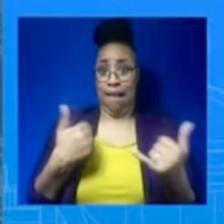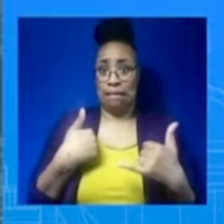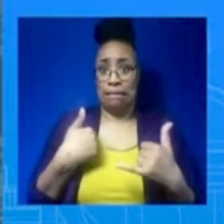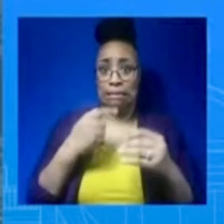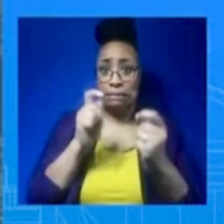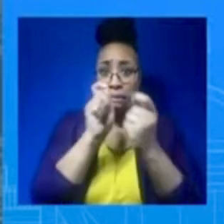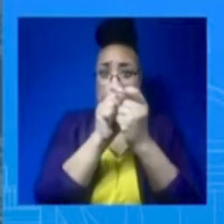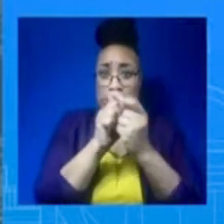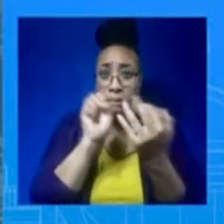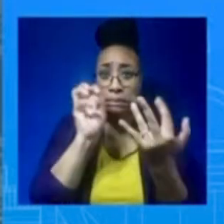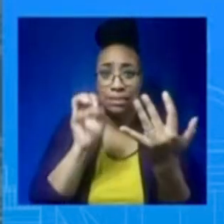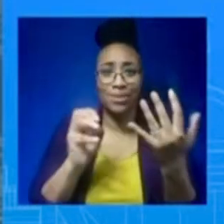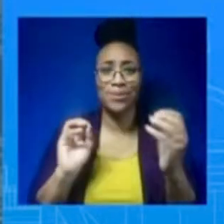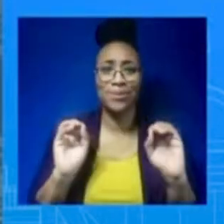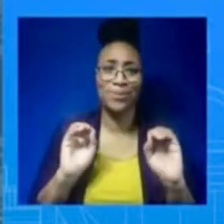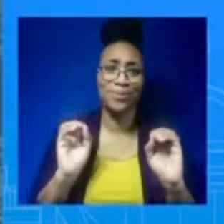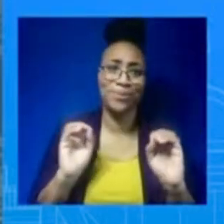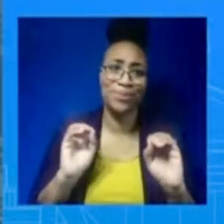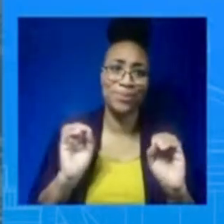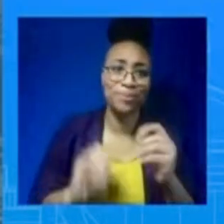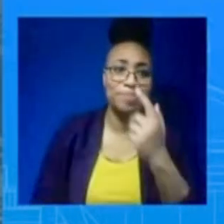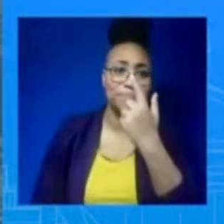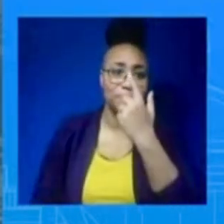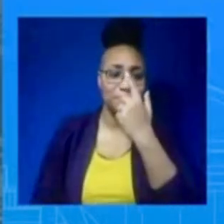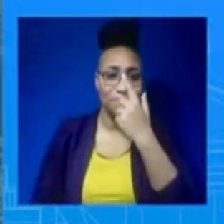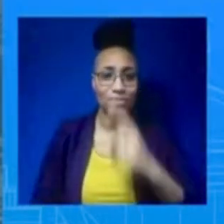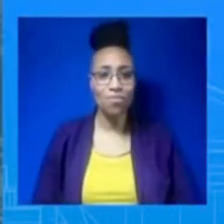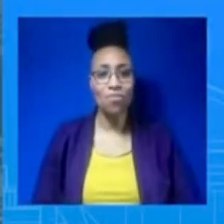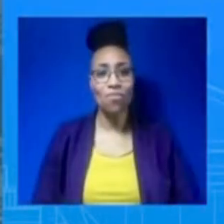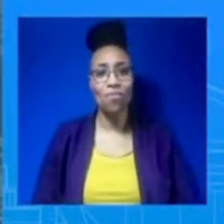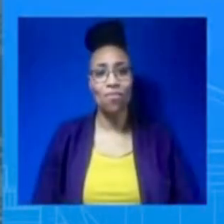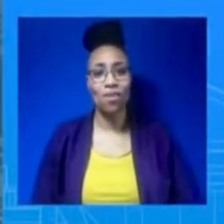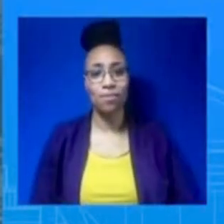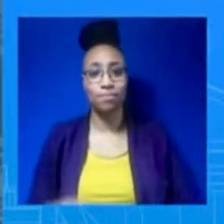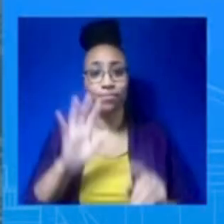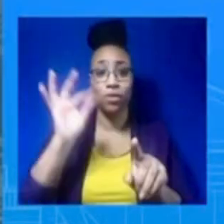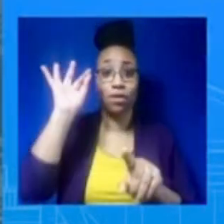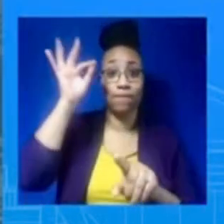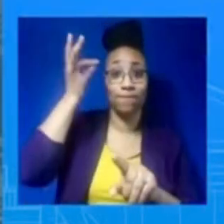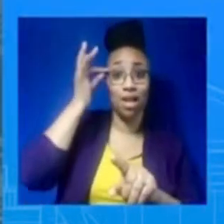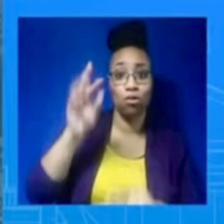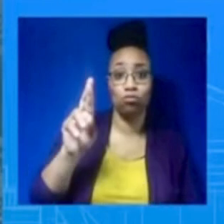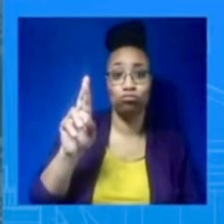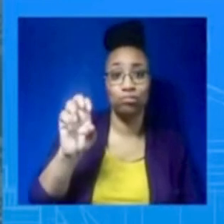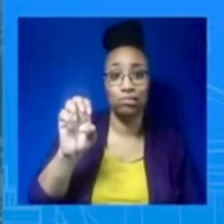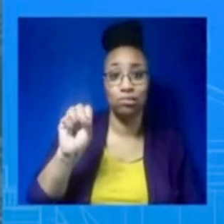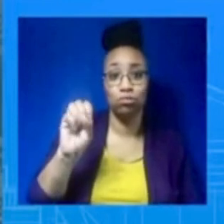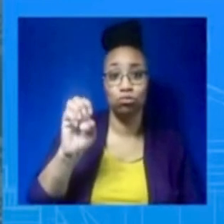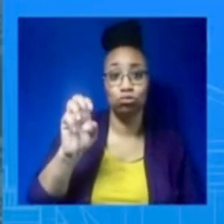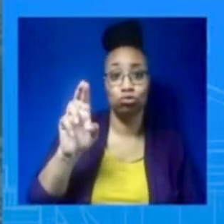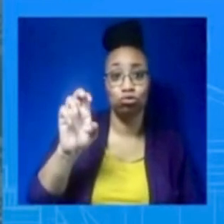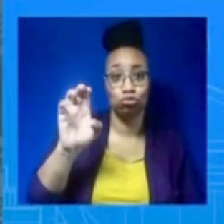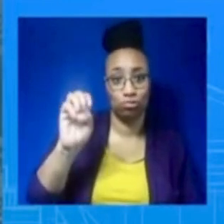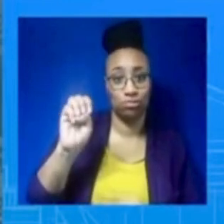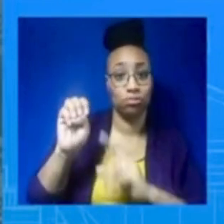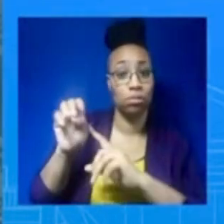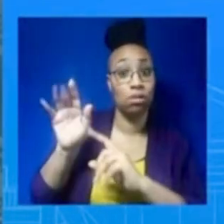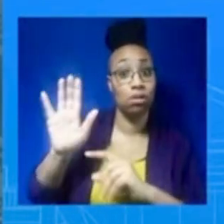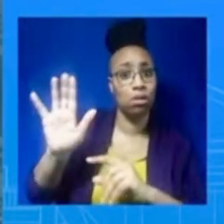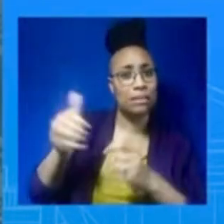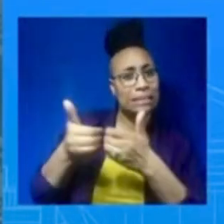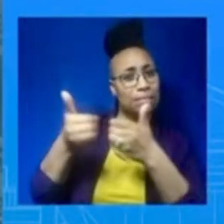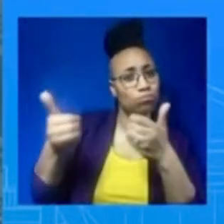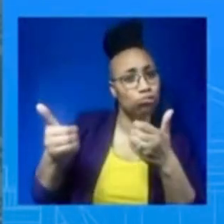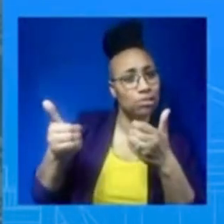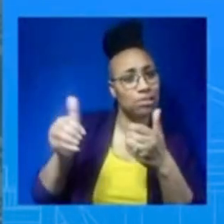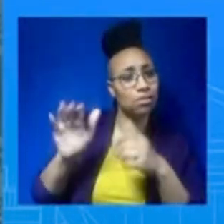there. But as soon as we have, as soon as the President has decided who's going to be next to fill those two positions, certainly we